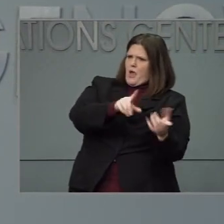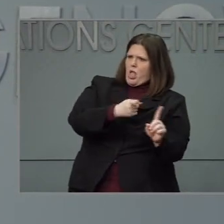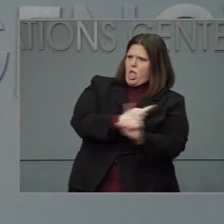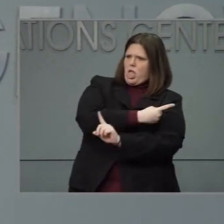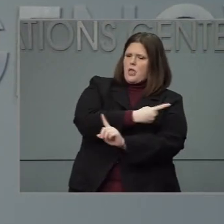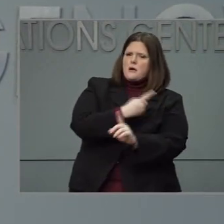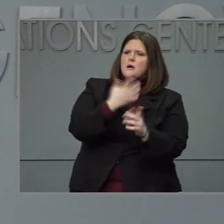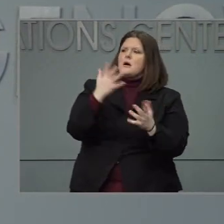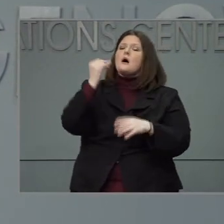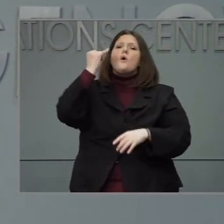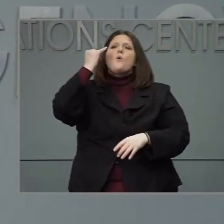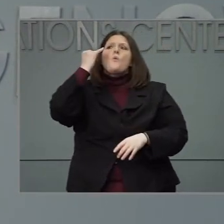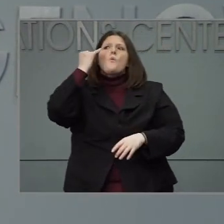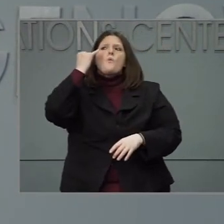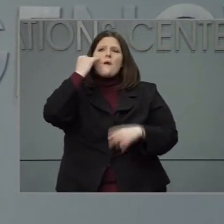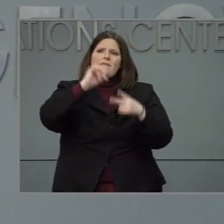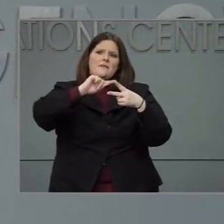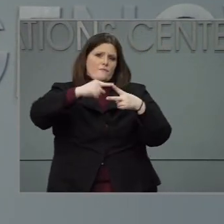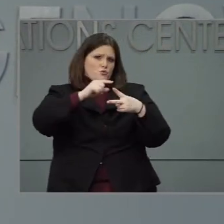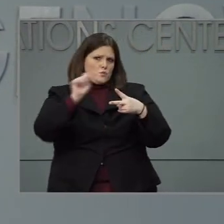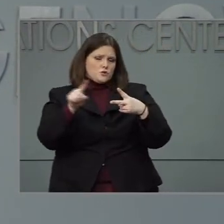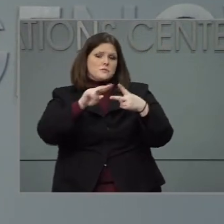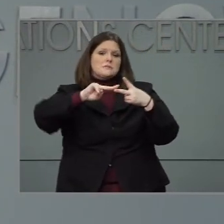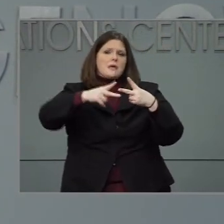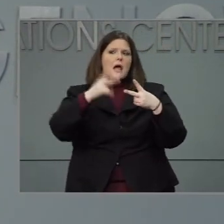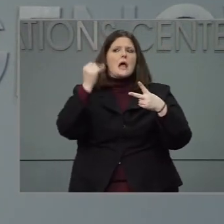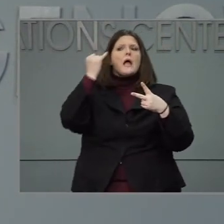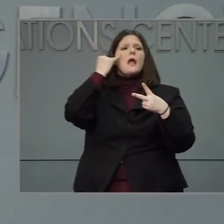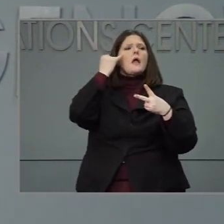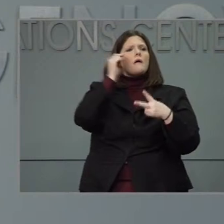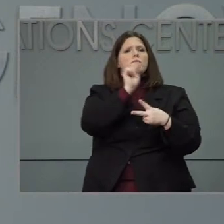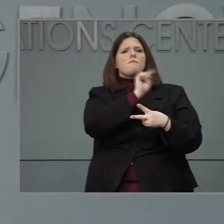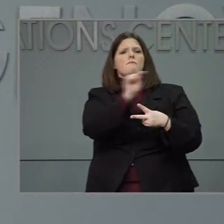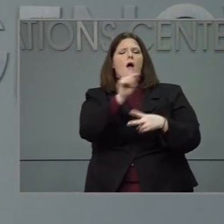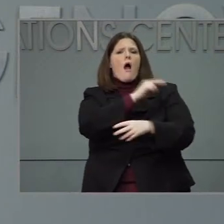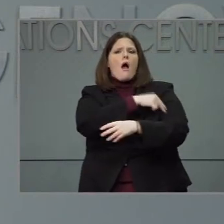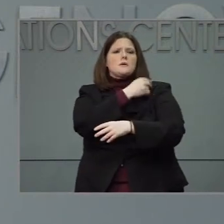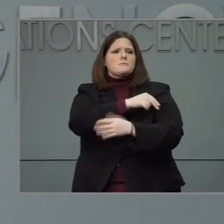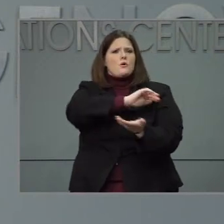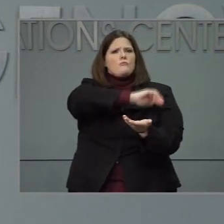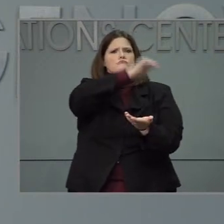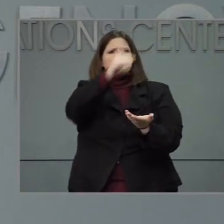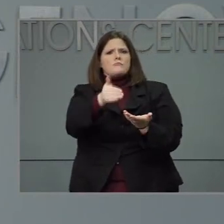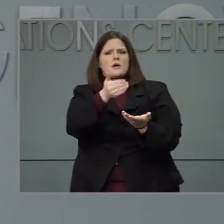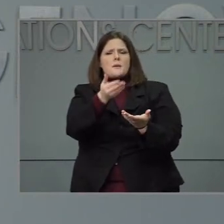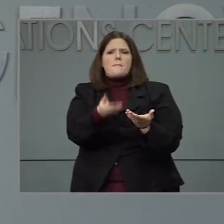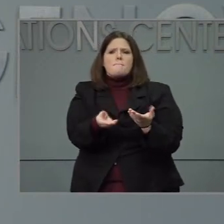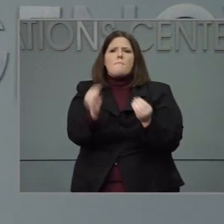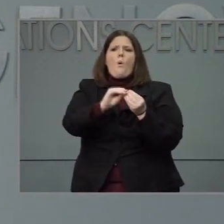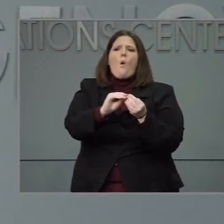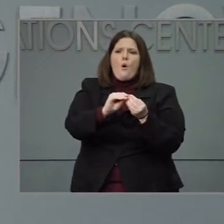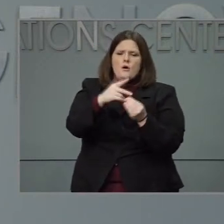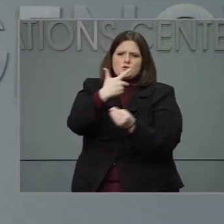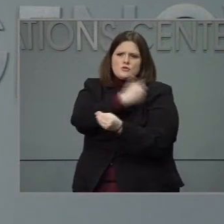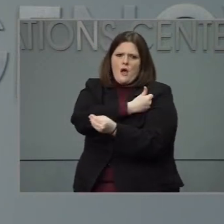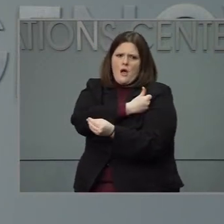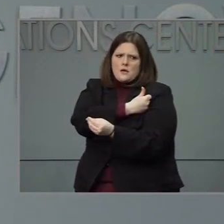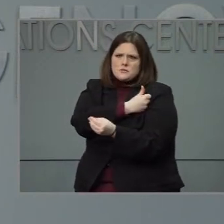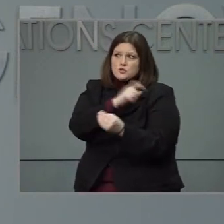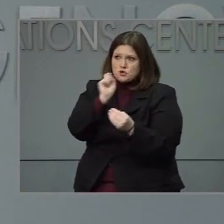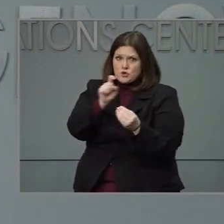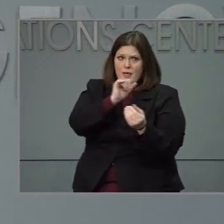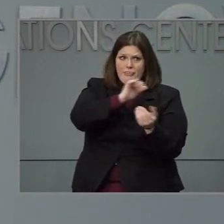systems do if they have more vaccine doses than frontline workers to take them? Should they be